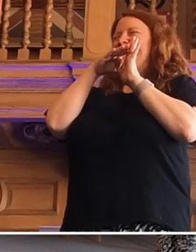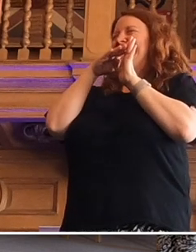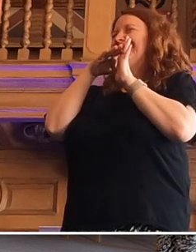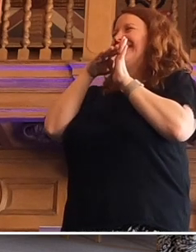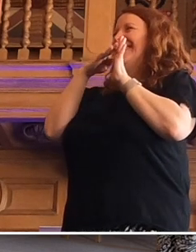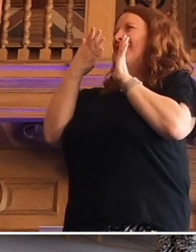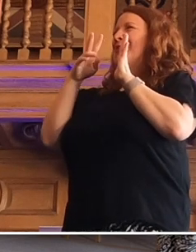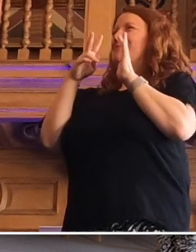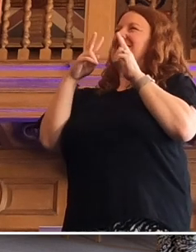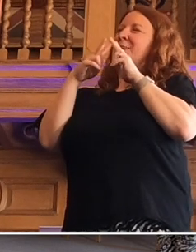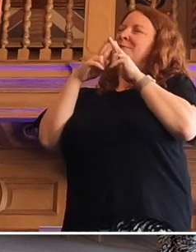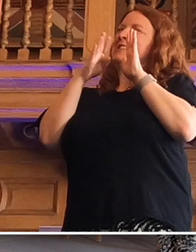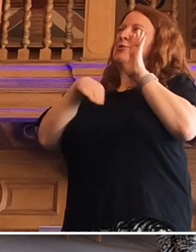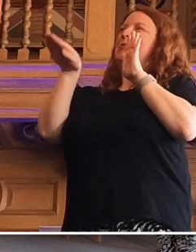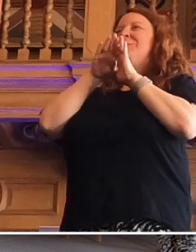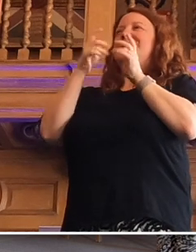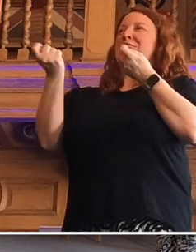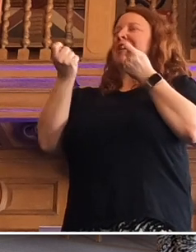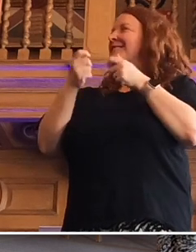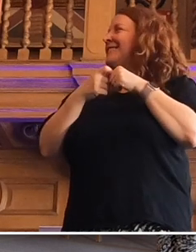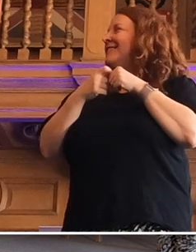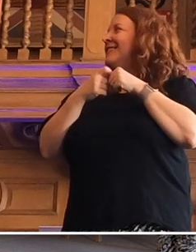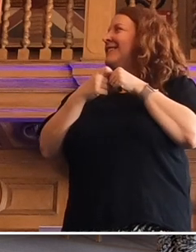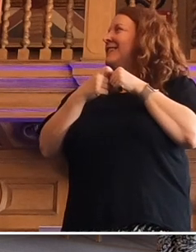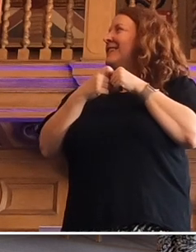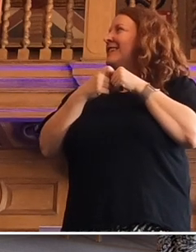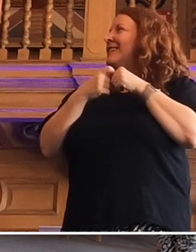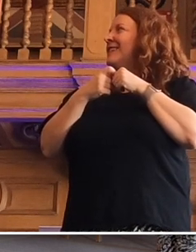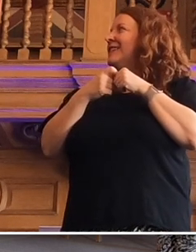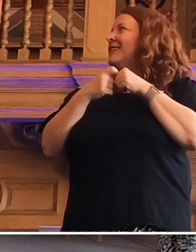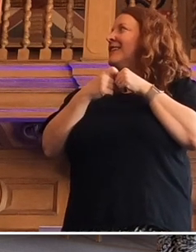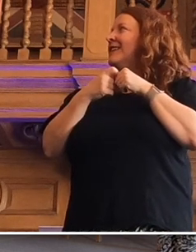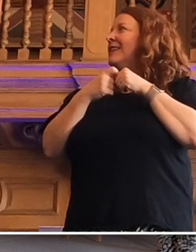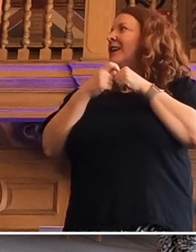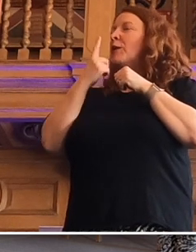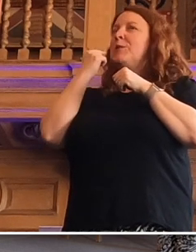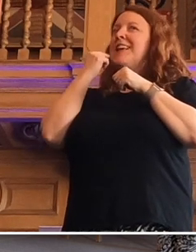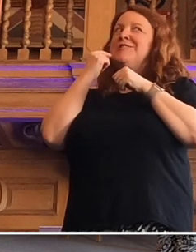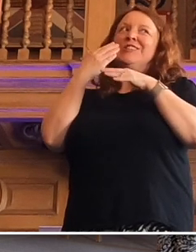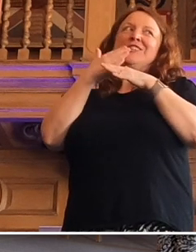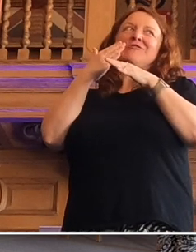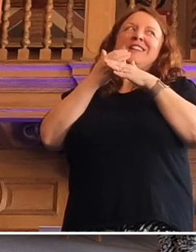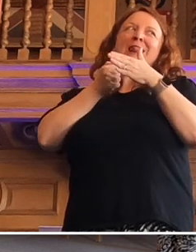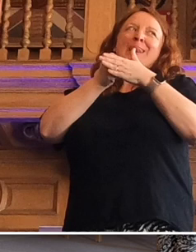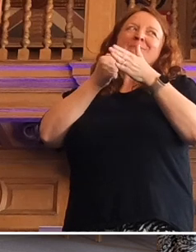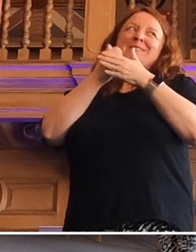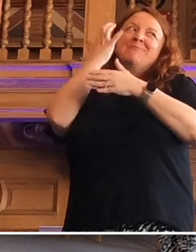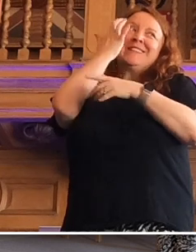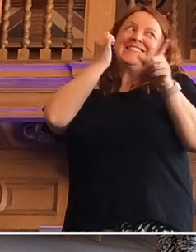And that's a potential career limiting mistake you just made of